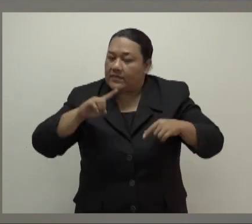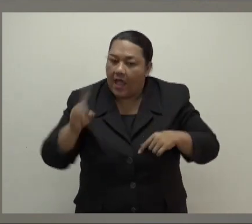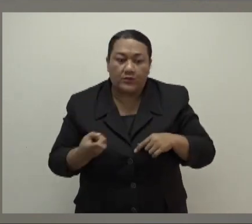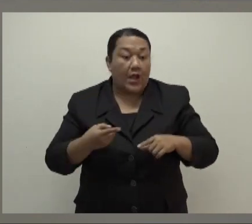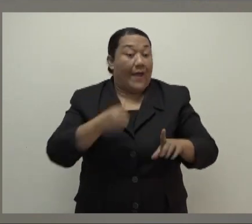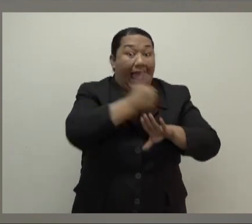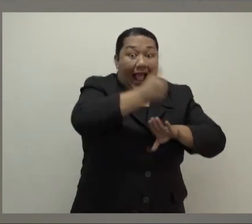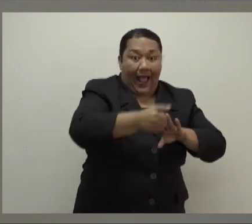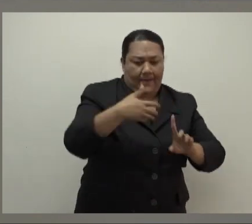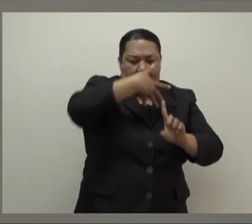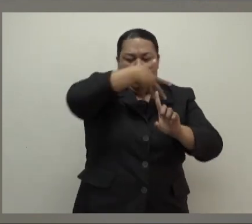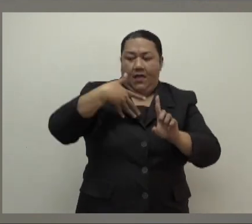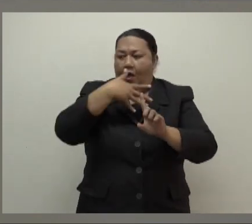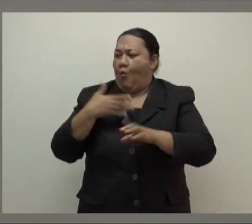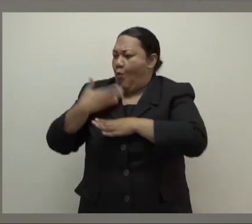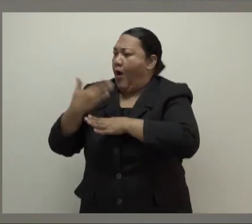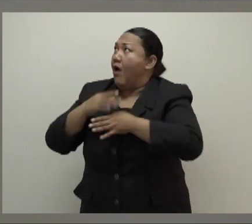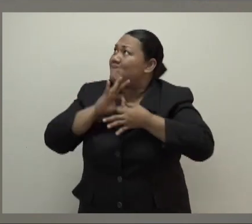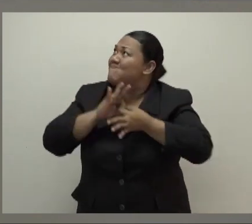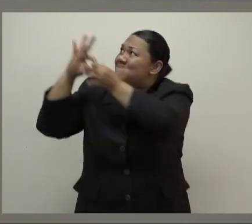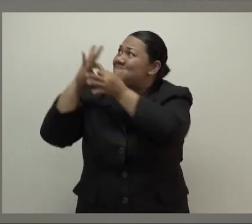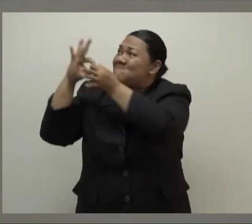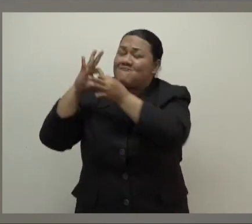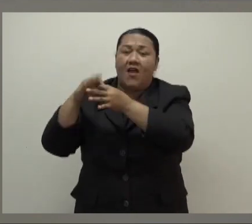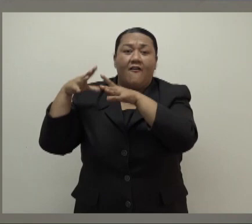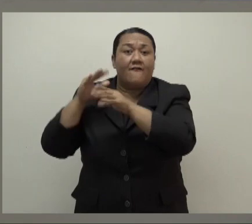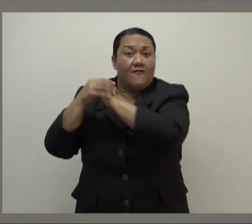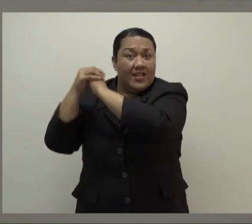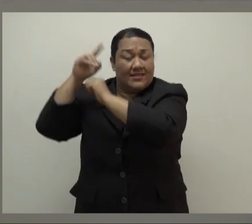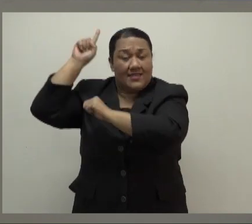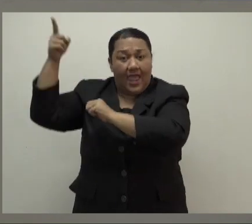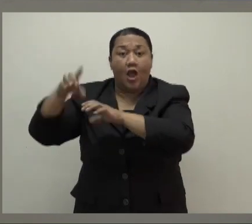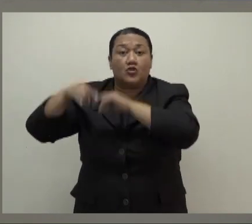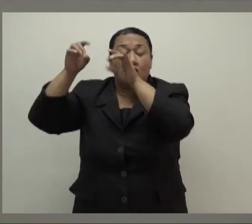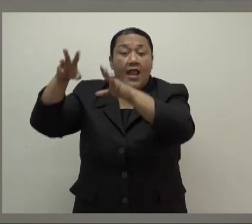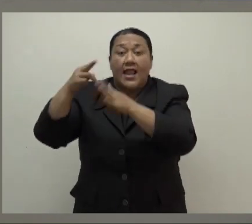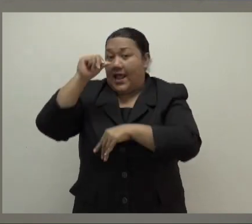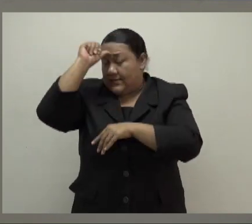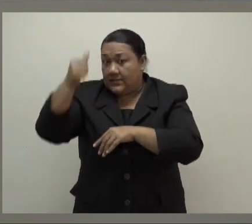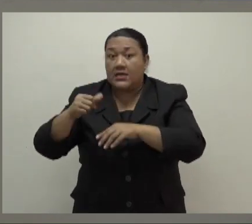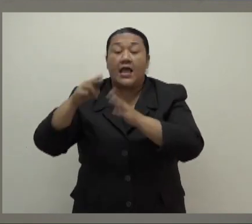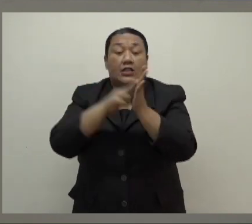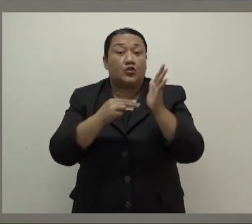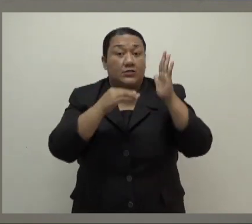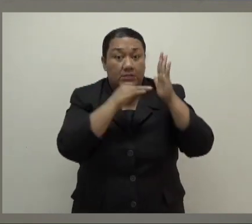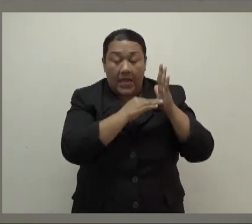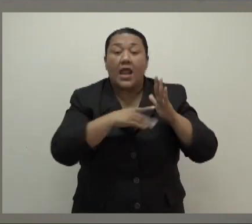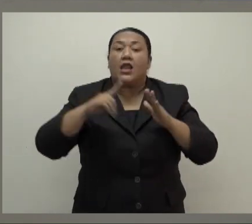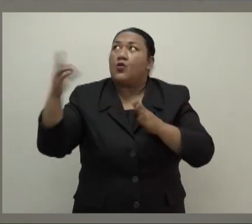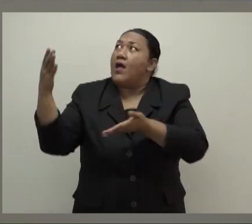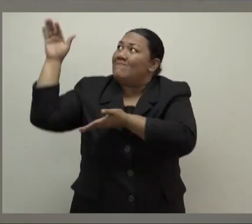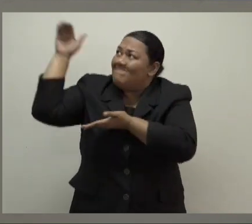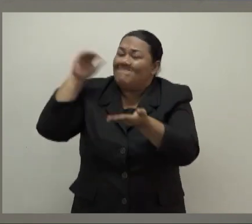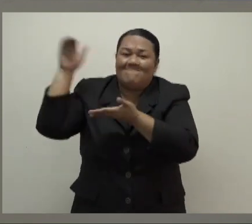the scenes with our friends from Australia, India, New Zealand, and the USA to secure COVID-19 vaccines.